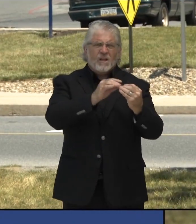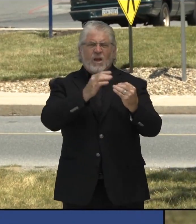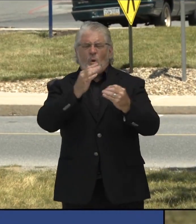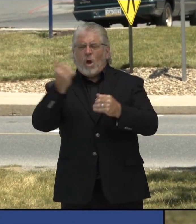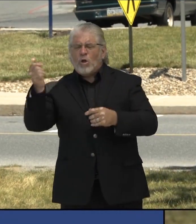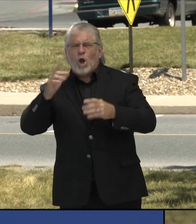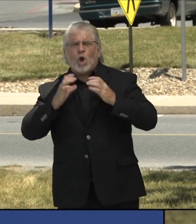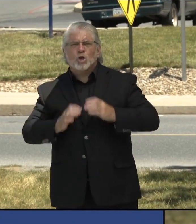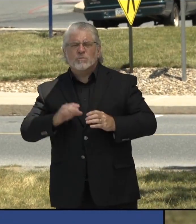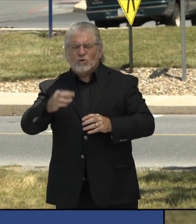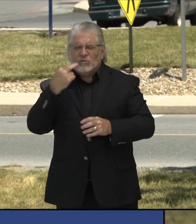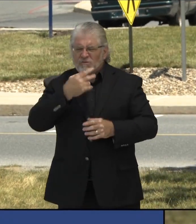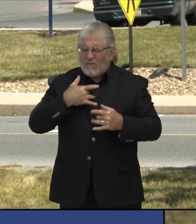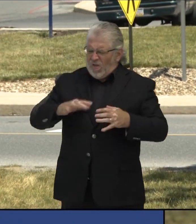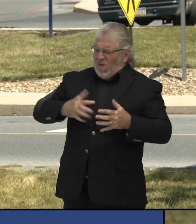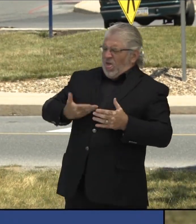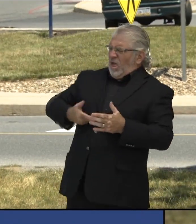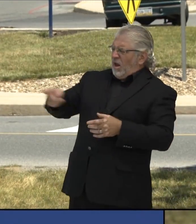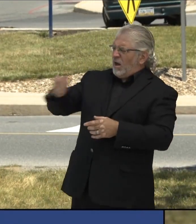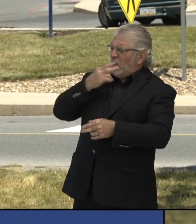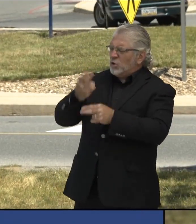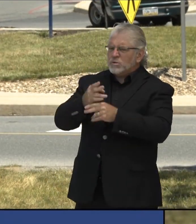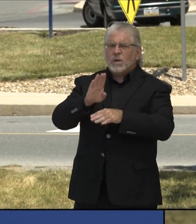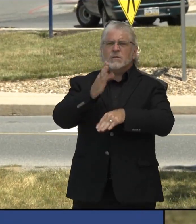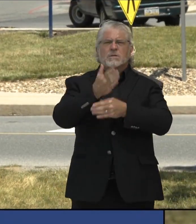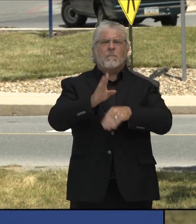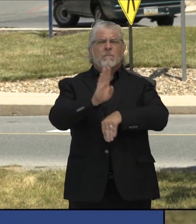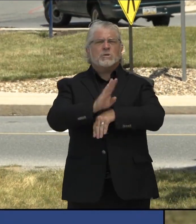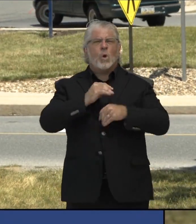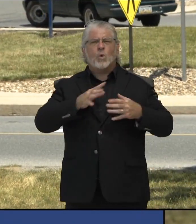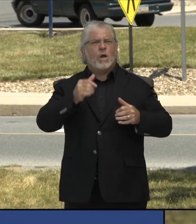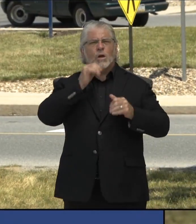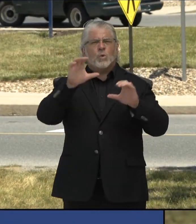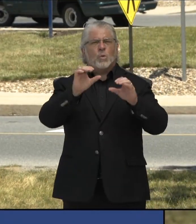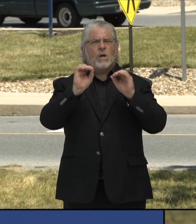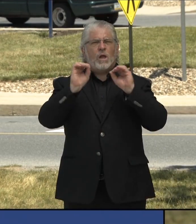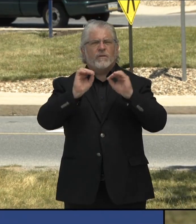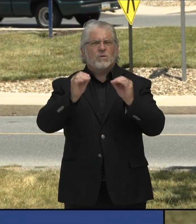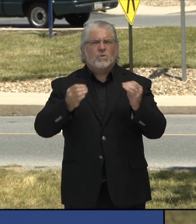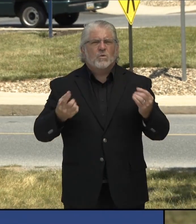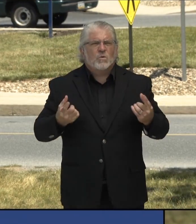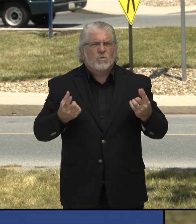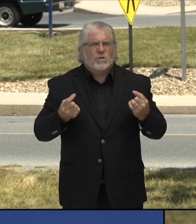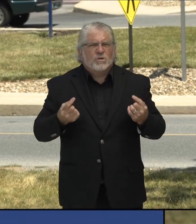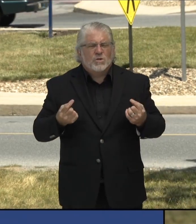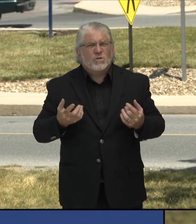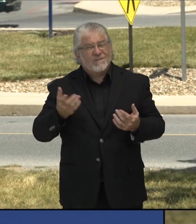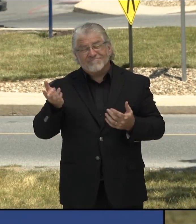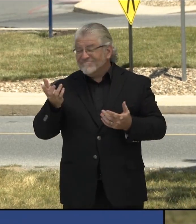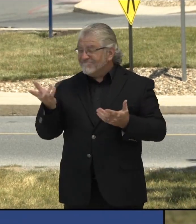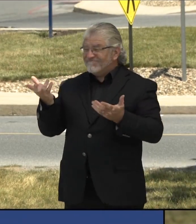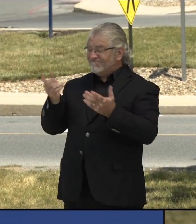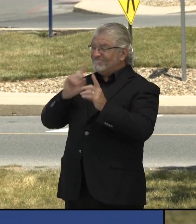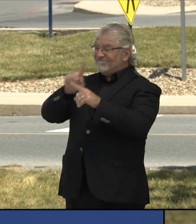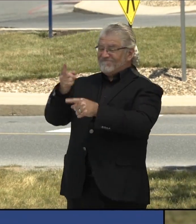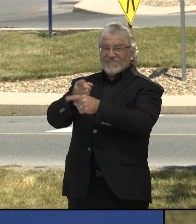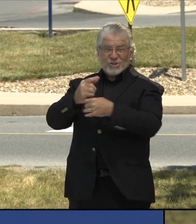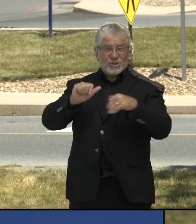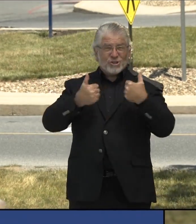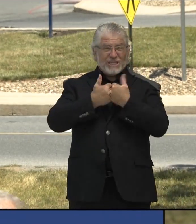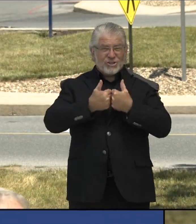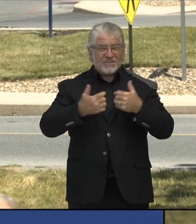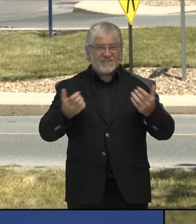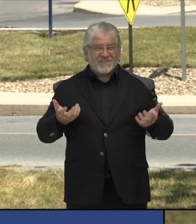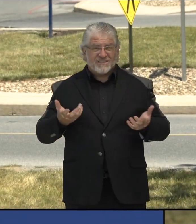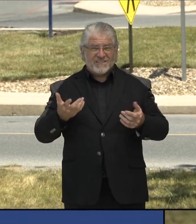Well, that's a challenge. I think that the businesses should post it, that no one can come inside without a mask. If they happen to have a few masks